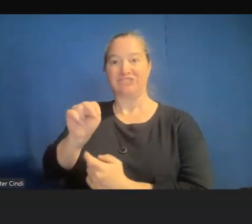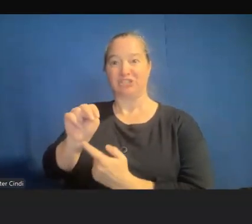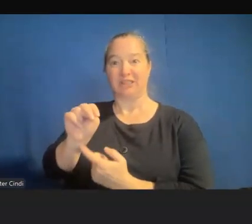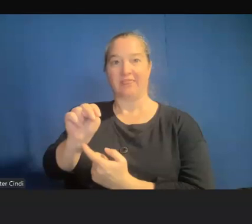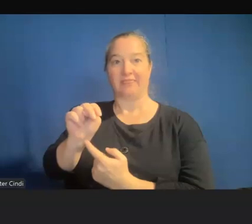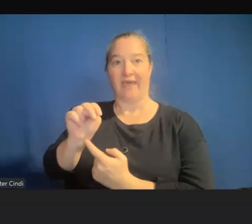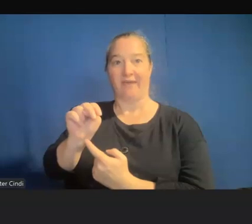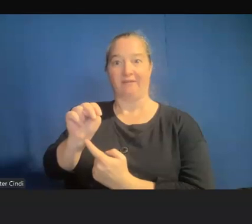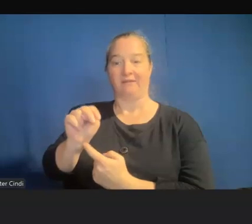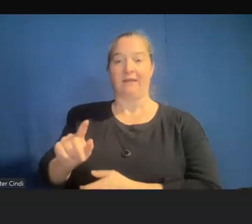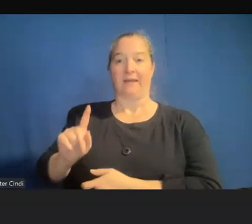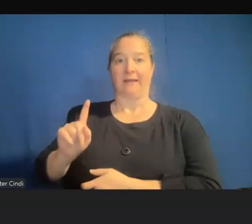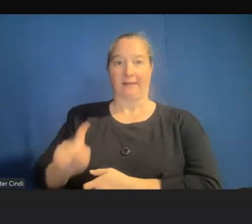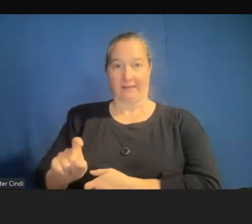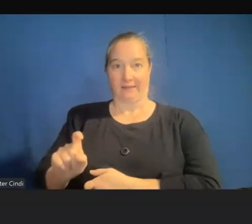interpretation.